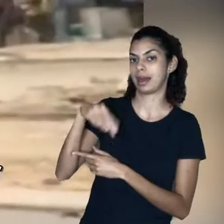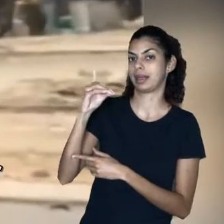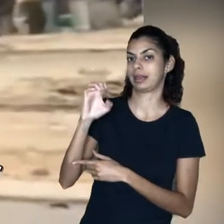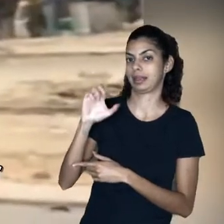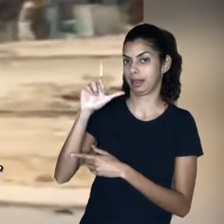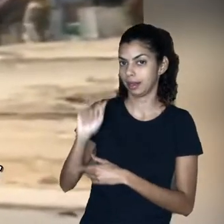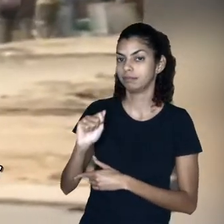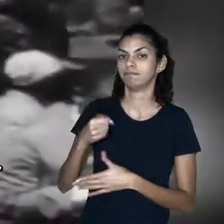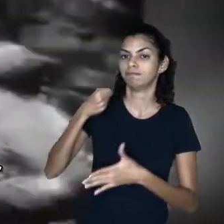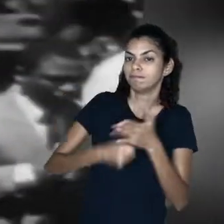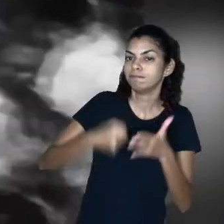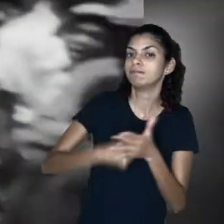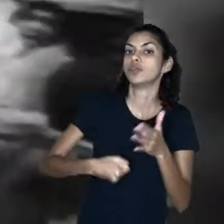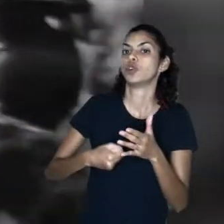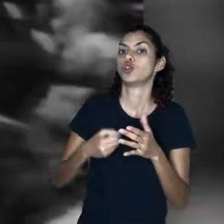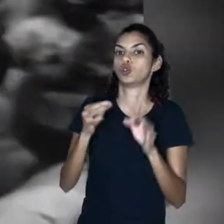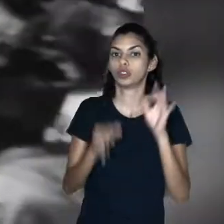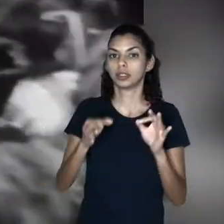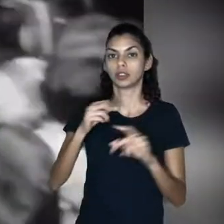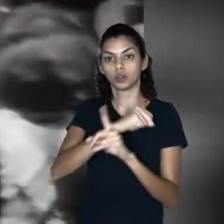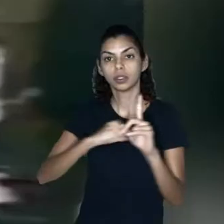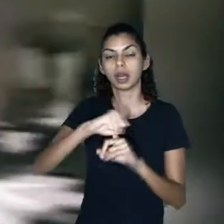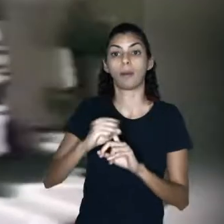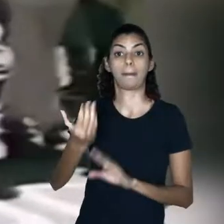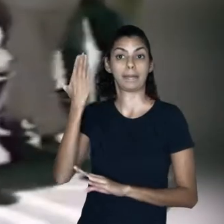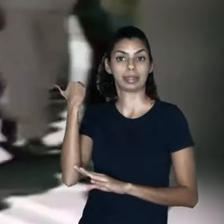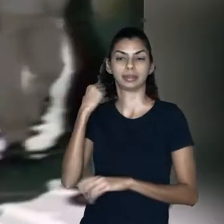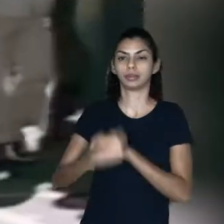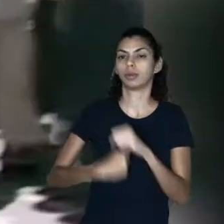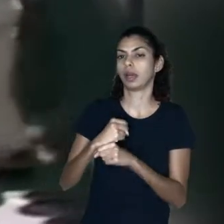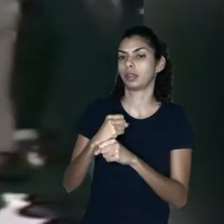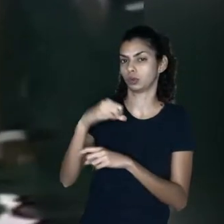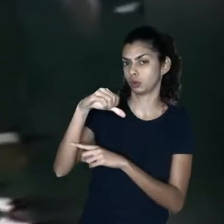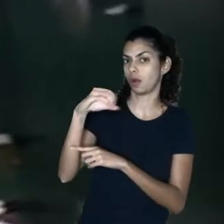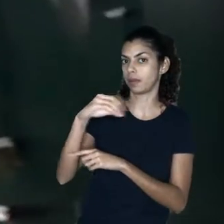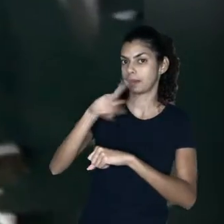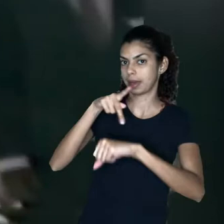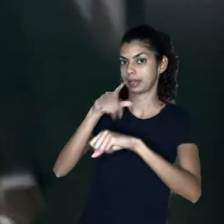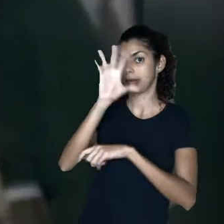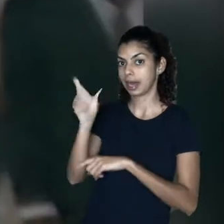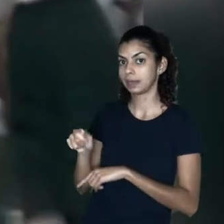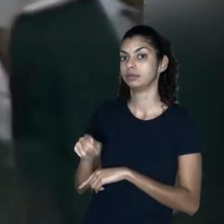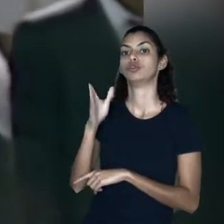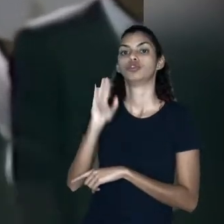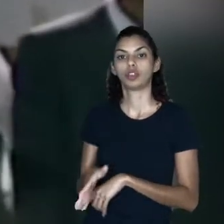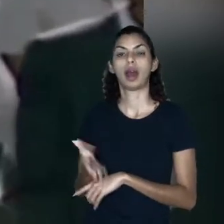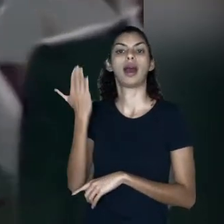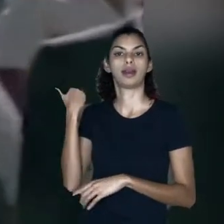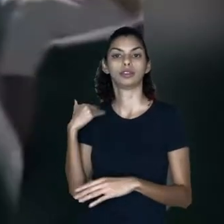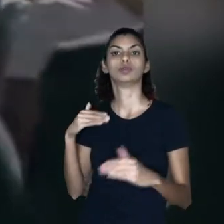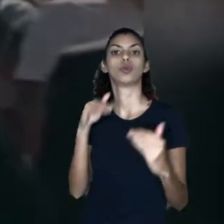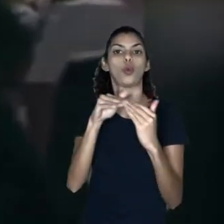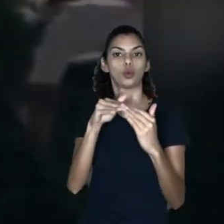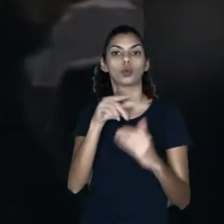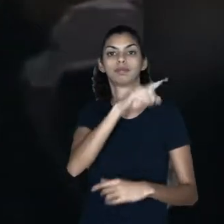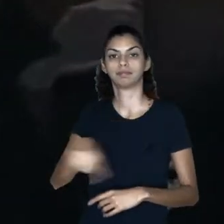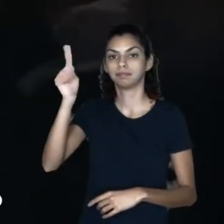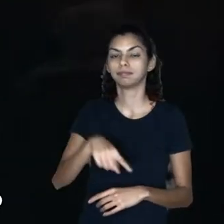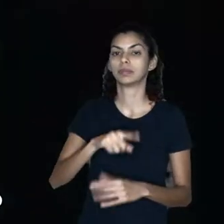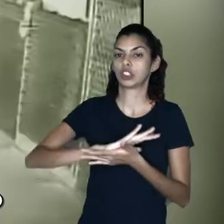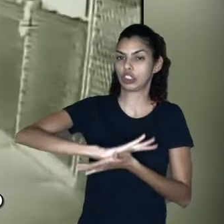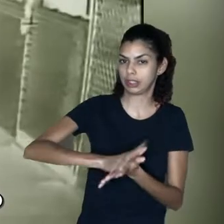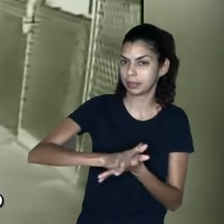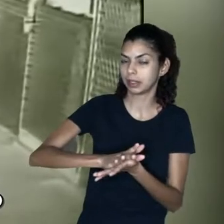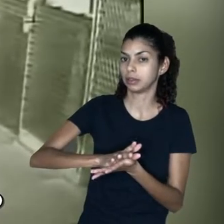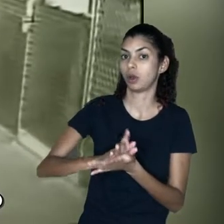discrimination for almost 40 years. But still, he fought. Those who fight today,